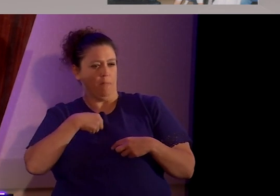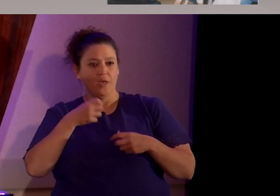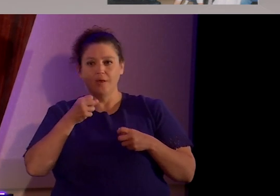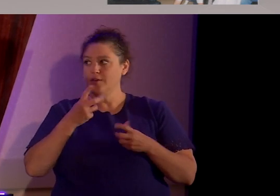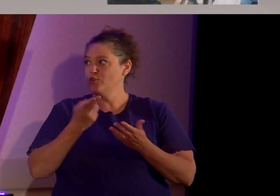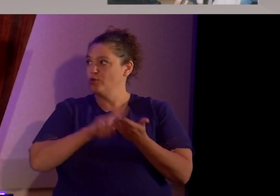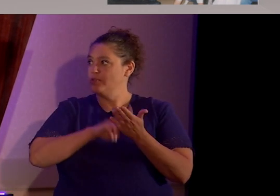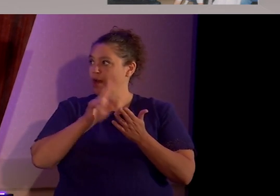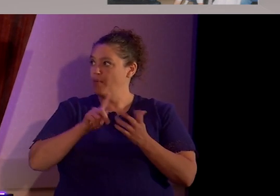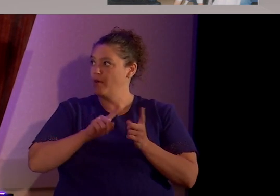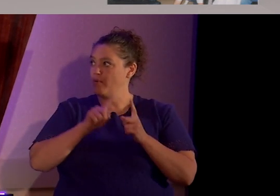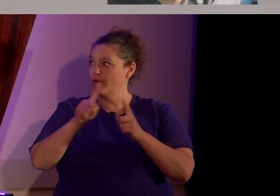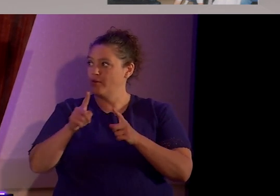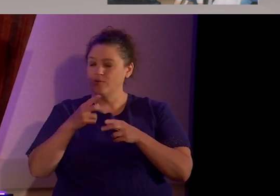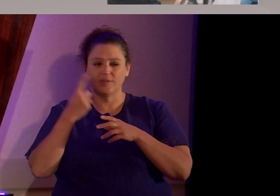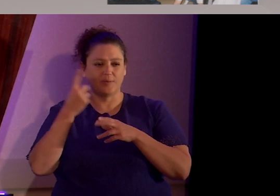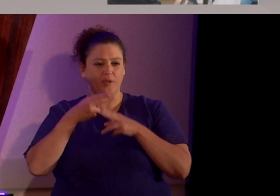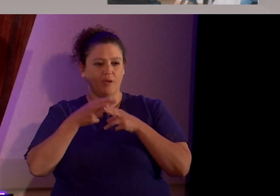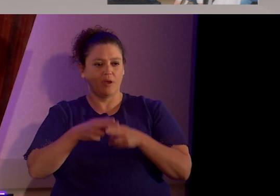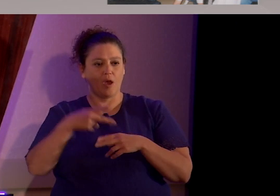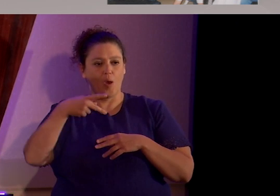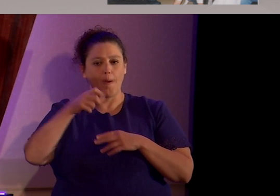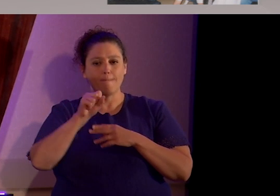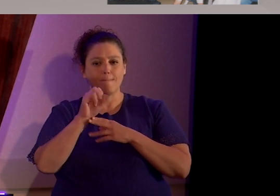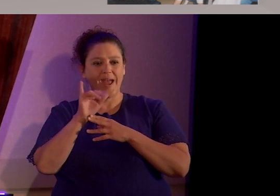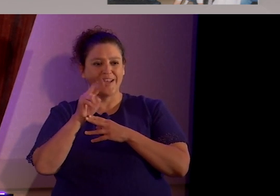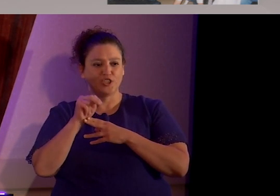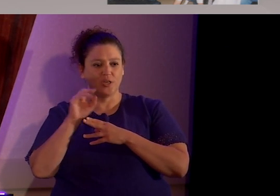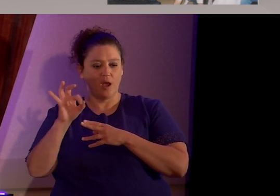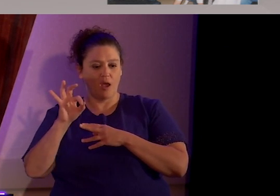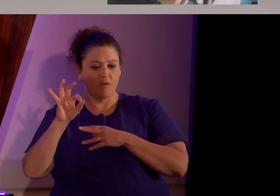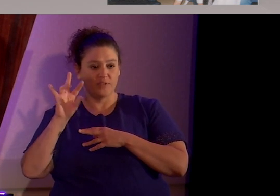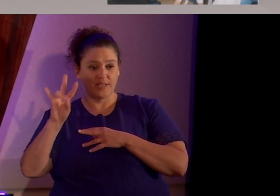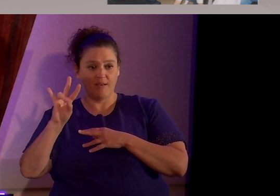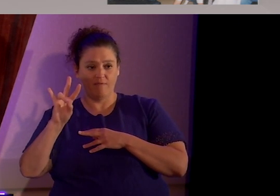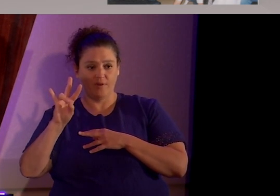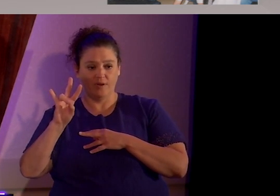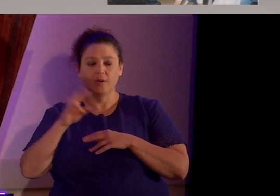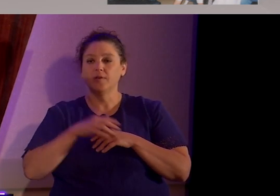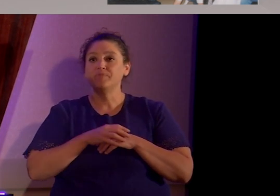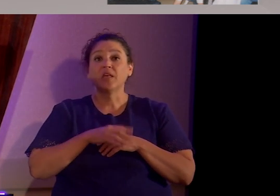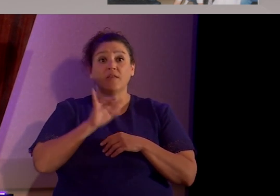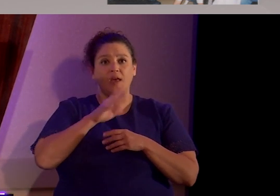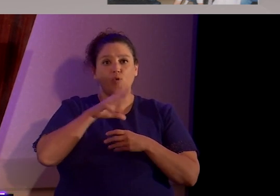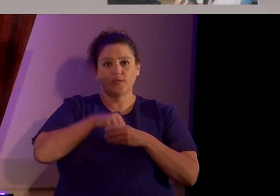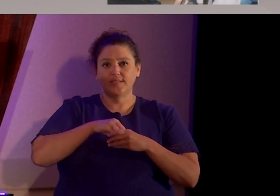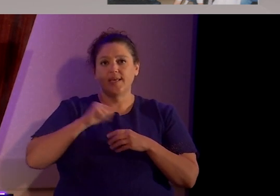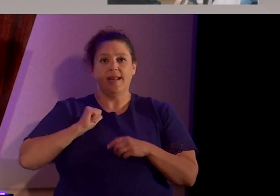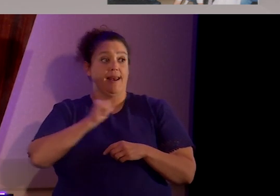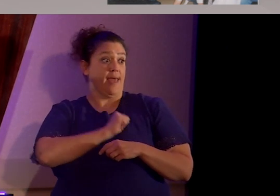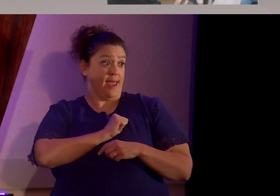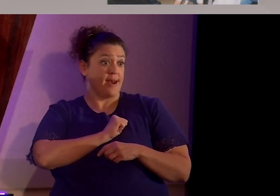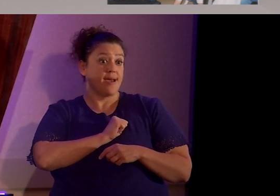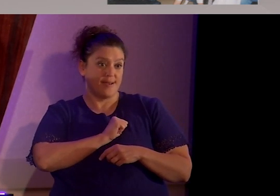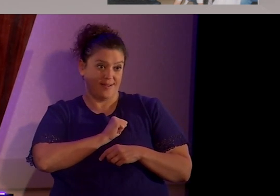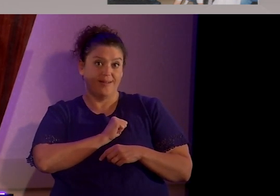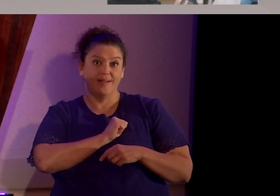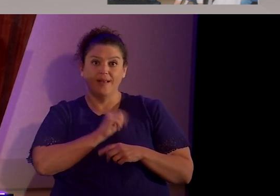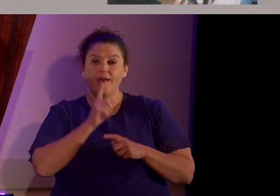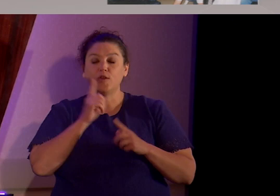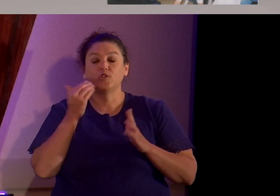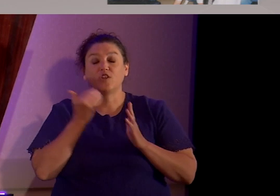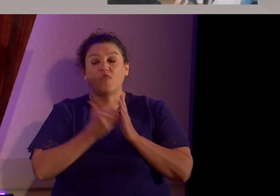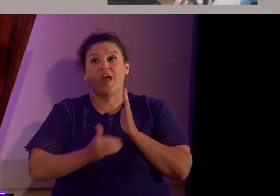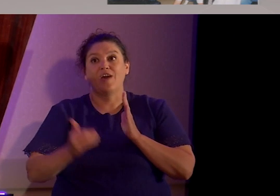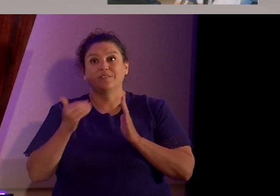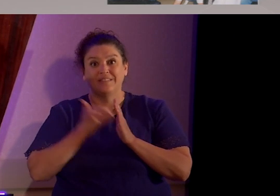this thing called Passion 07, which was in Atlanta, and it was just thousands and